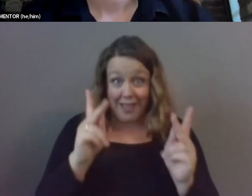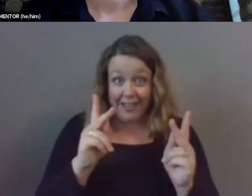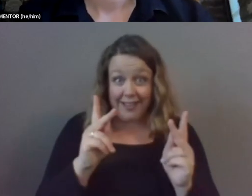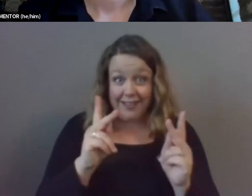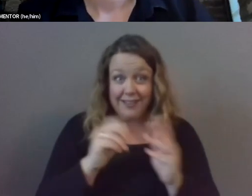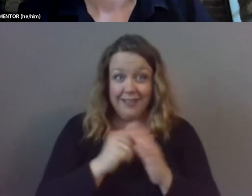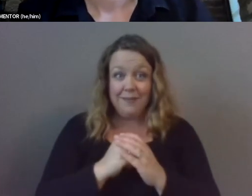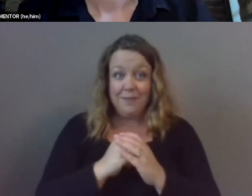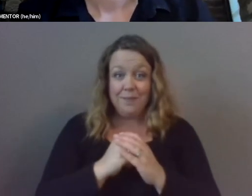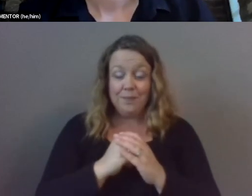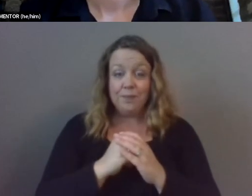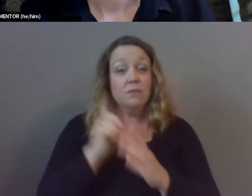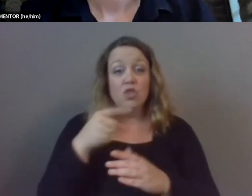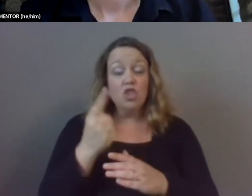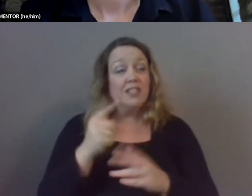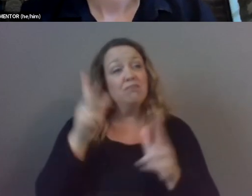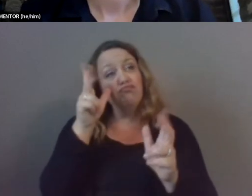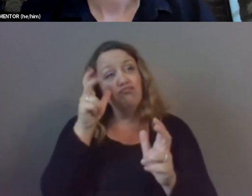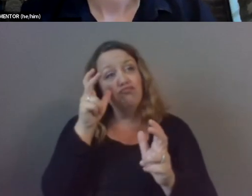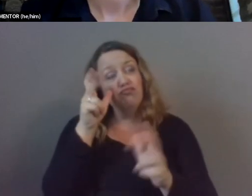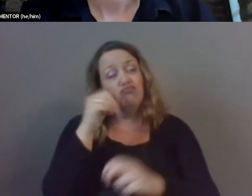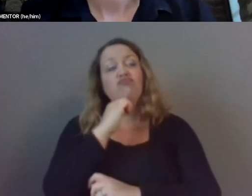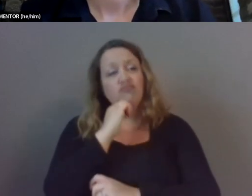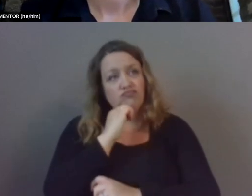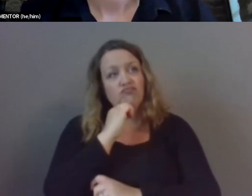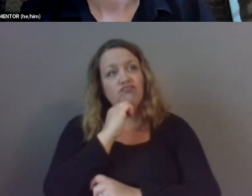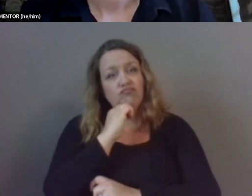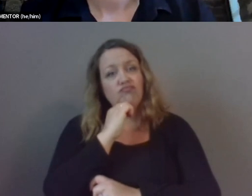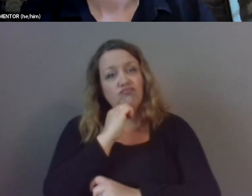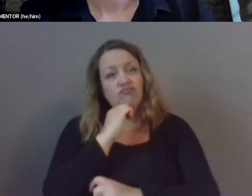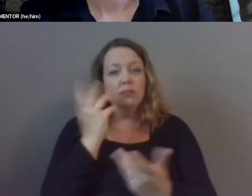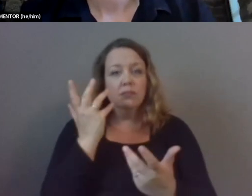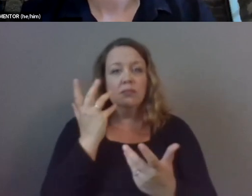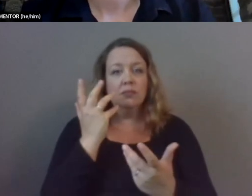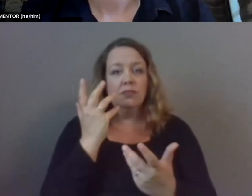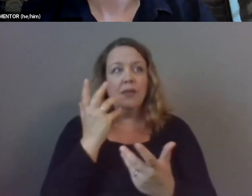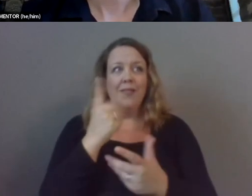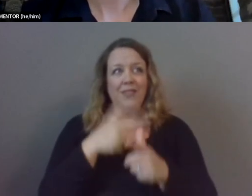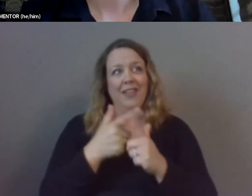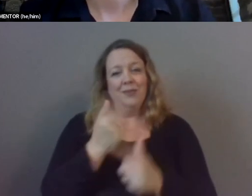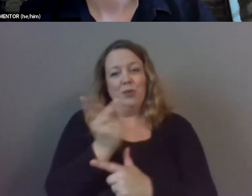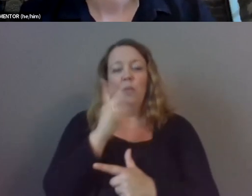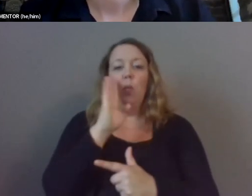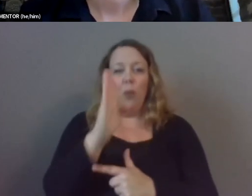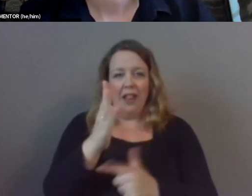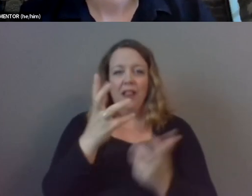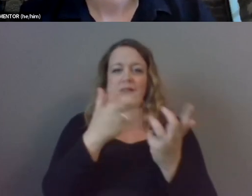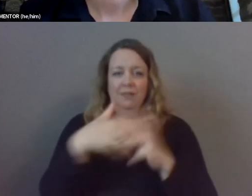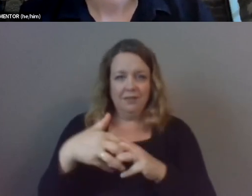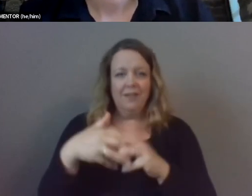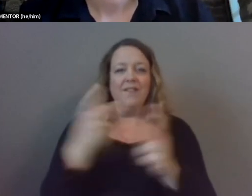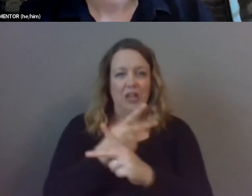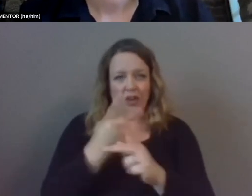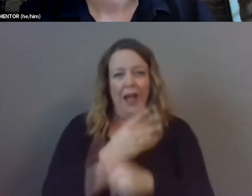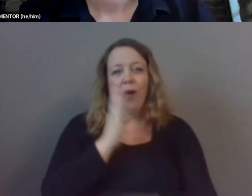if you just listen to them and listen and listen to them you guys are both going to figure it out eventually and also